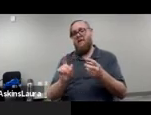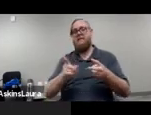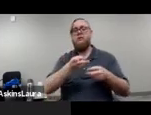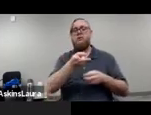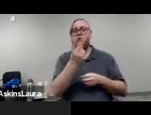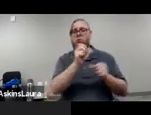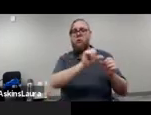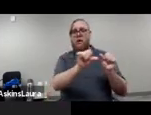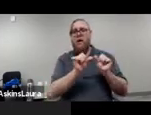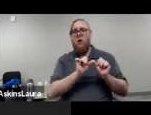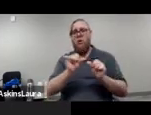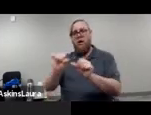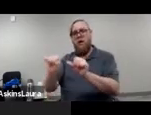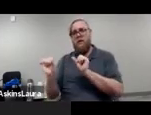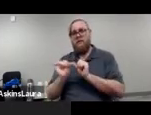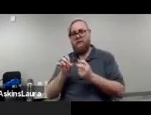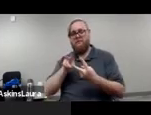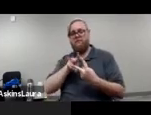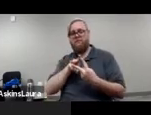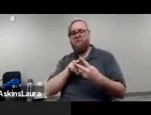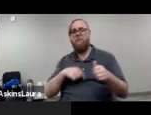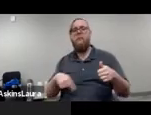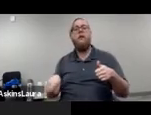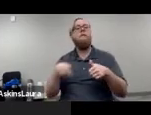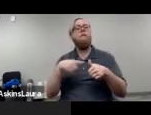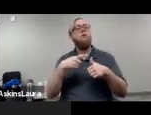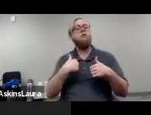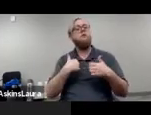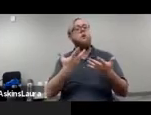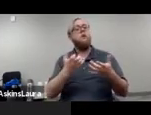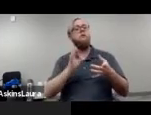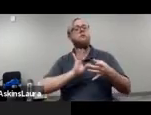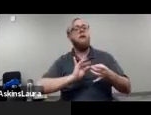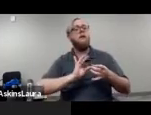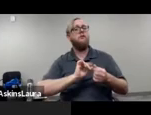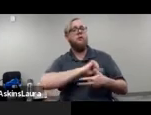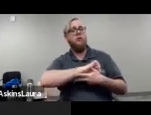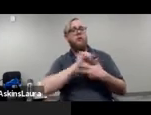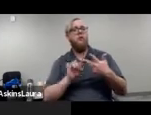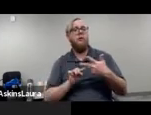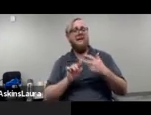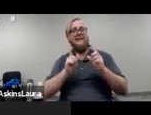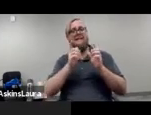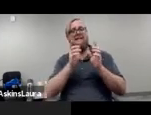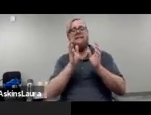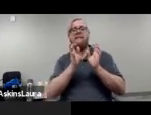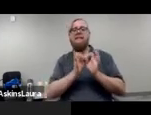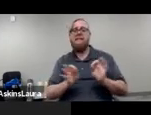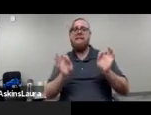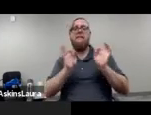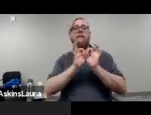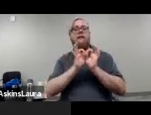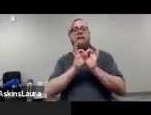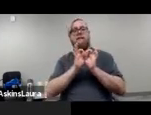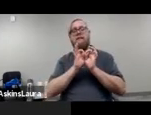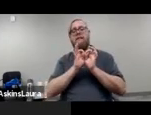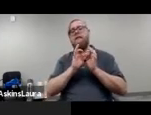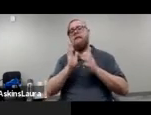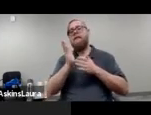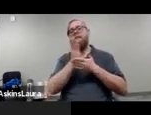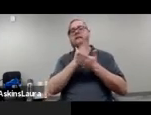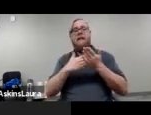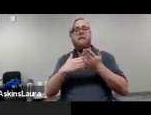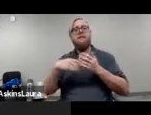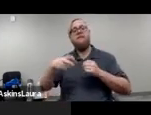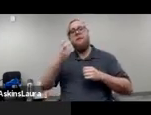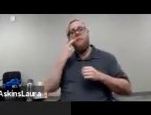First, I want to mention three significant segments of the blindness community that